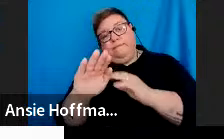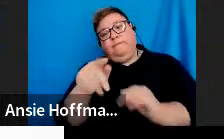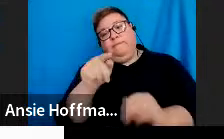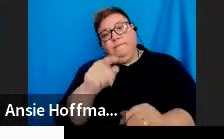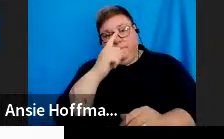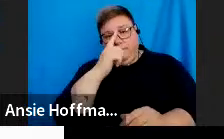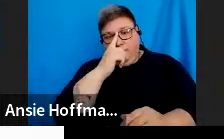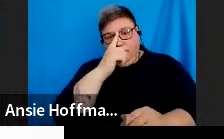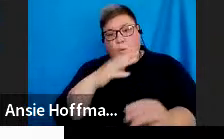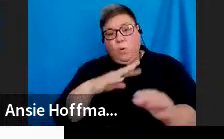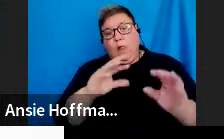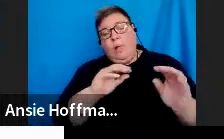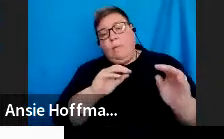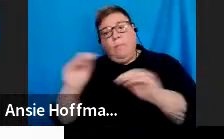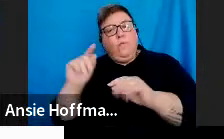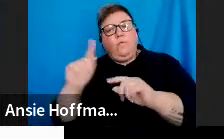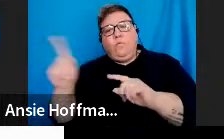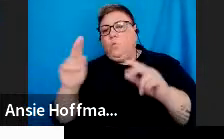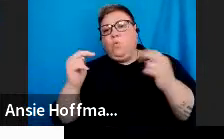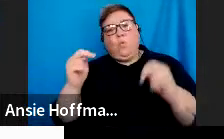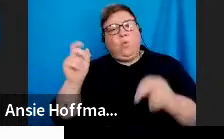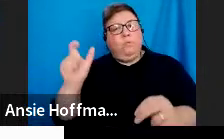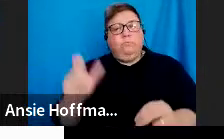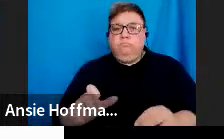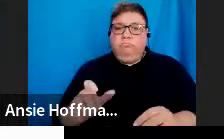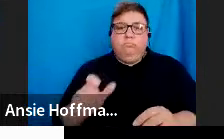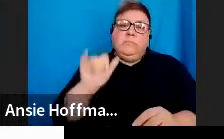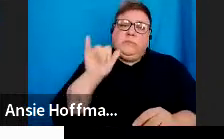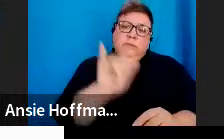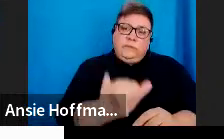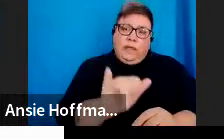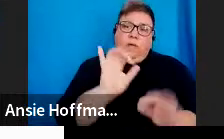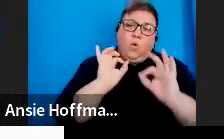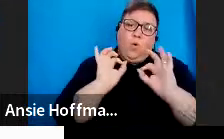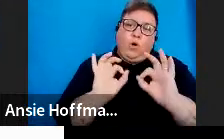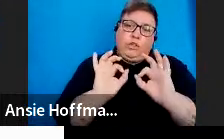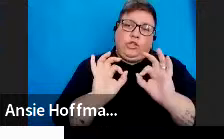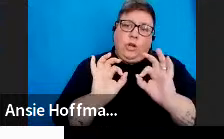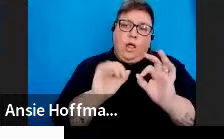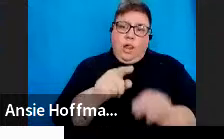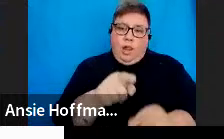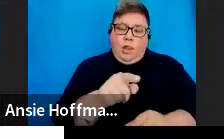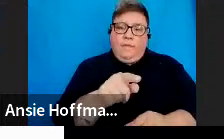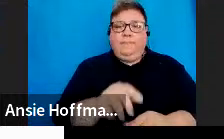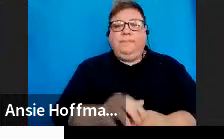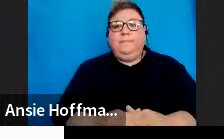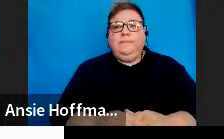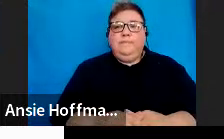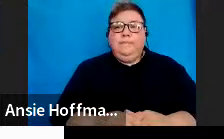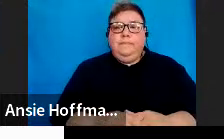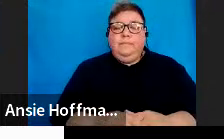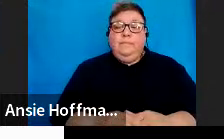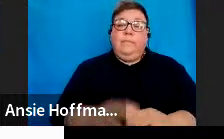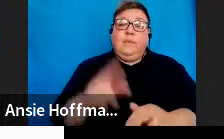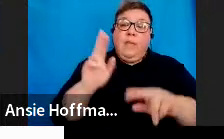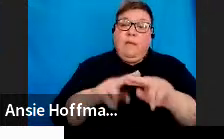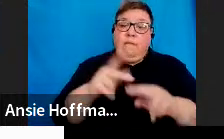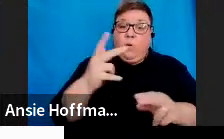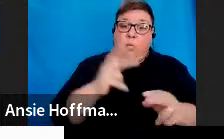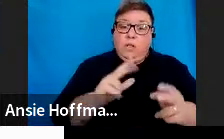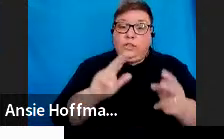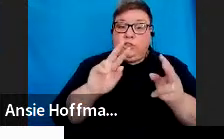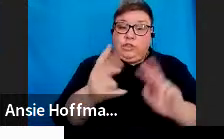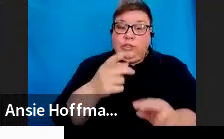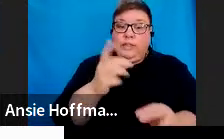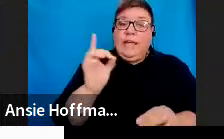not move to the new one as it remains on the original default profile. If you'd like to change the default setting,